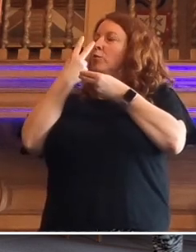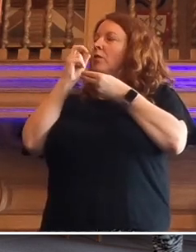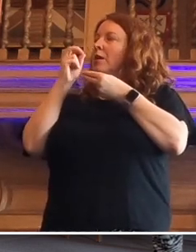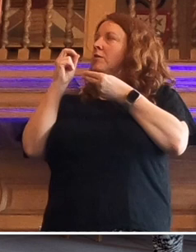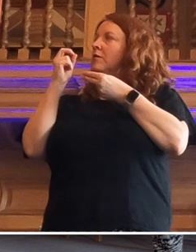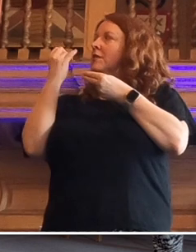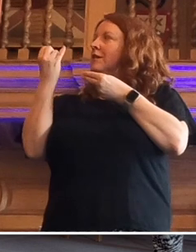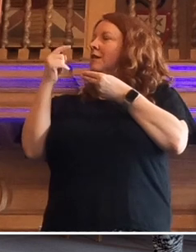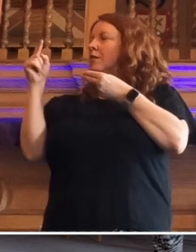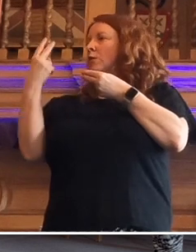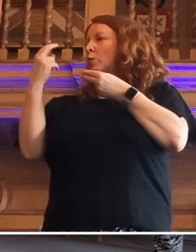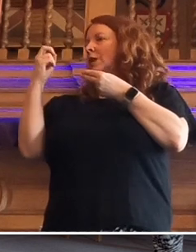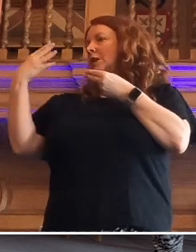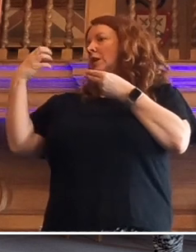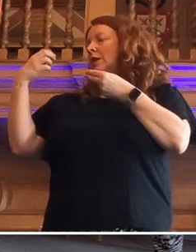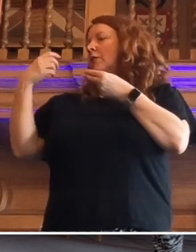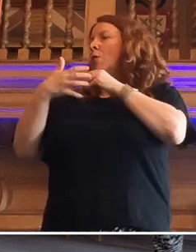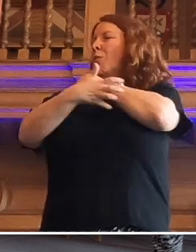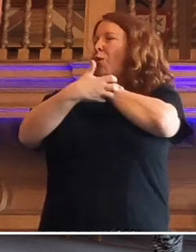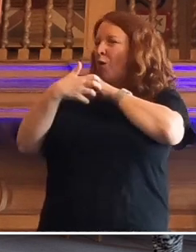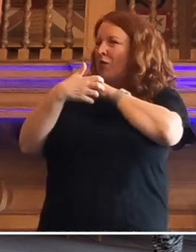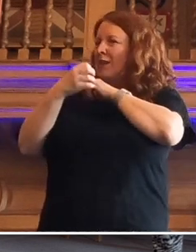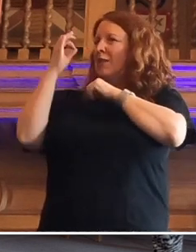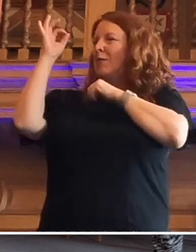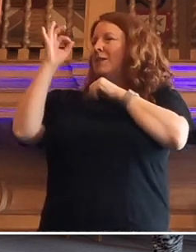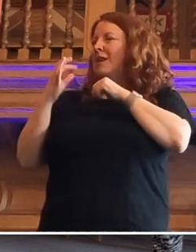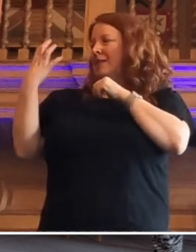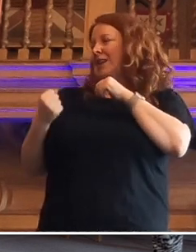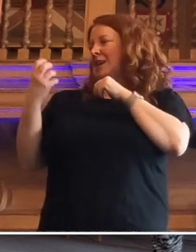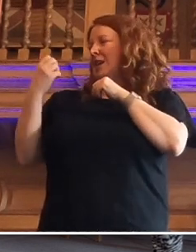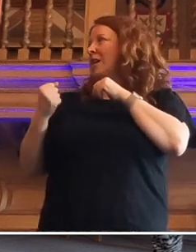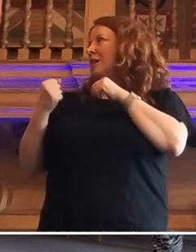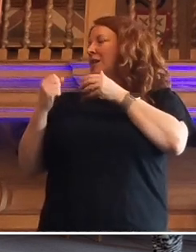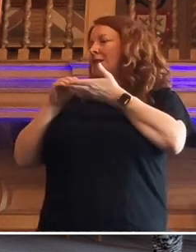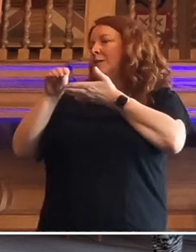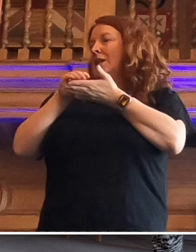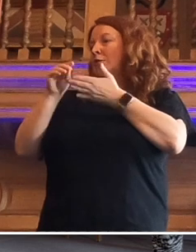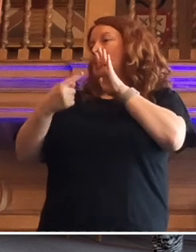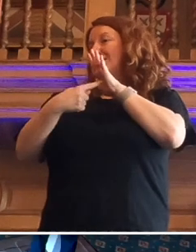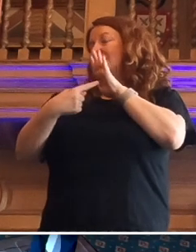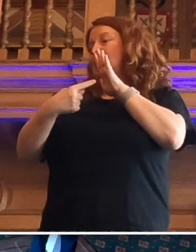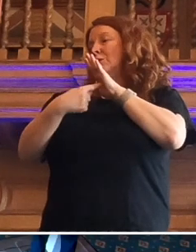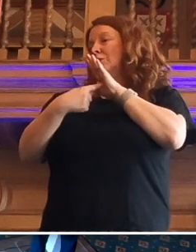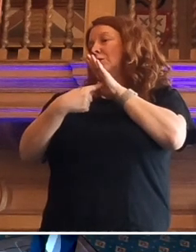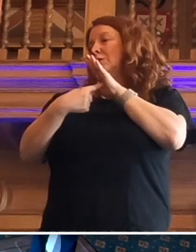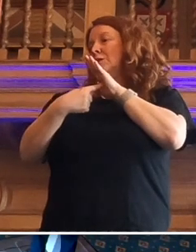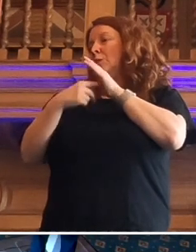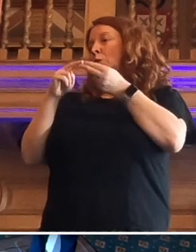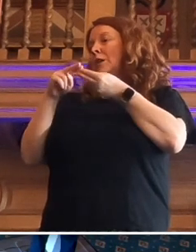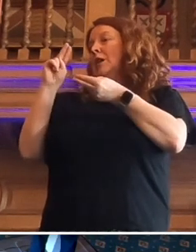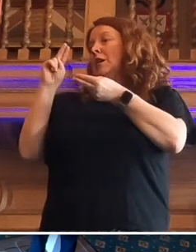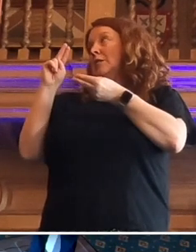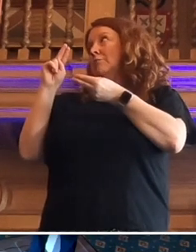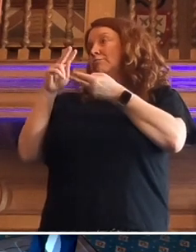For the poorest, the percent of household income spent on essentials essentials, went up